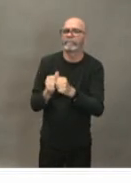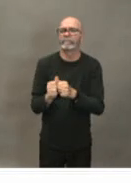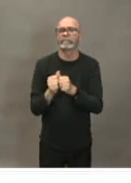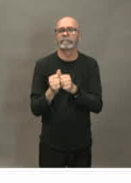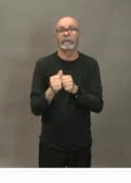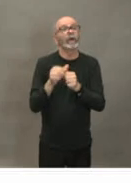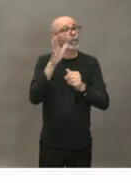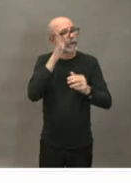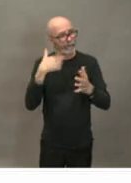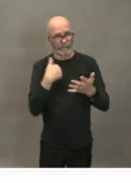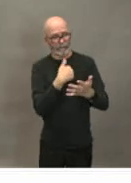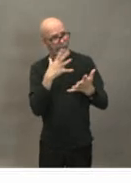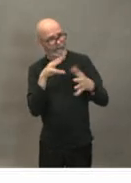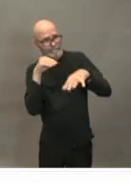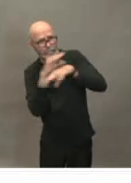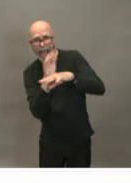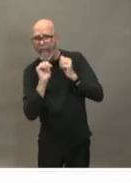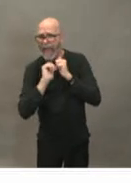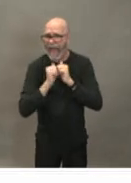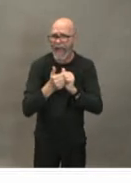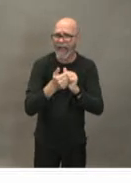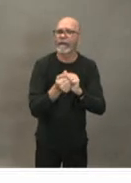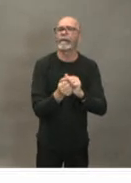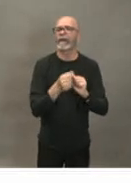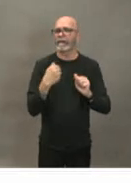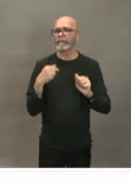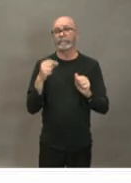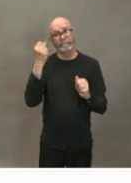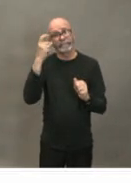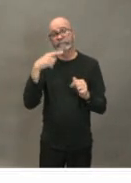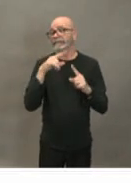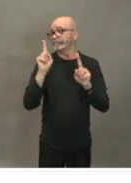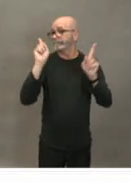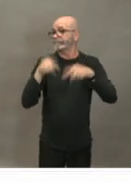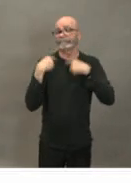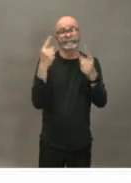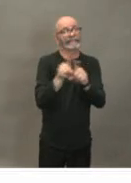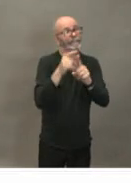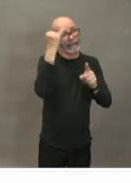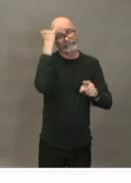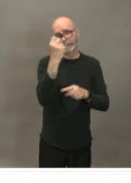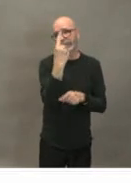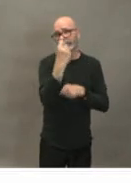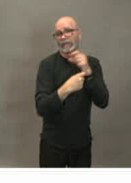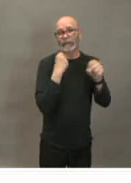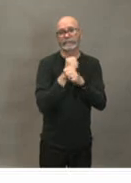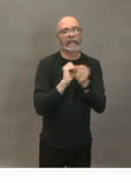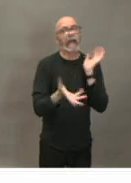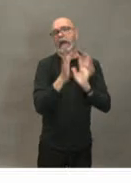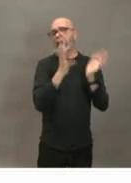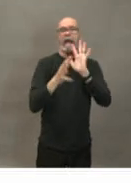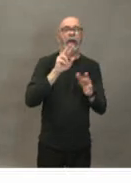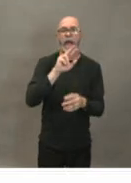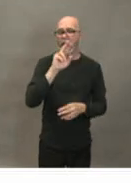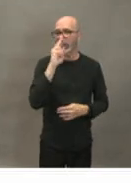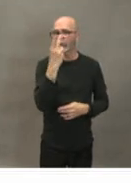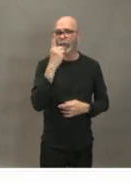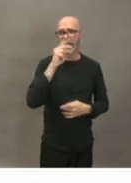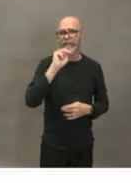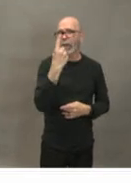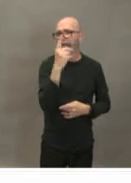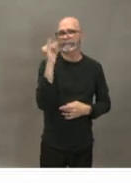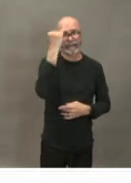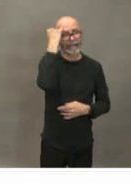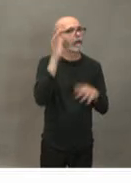11 years ago around h1n1 we're working in government around the business continuity of continuing government programs and services and then